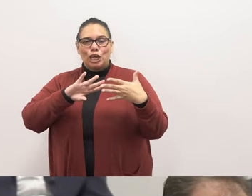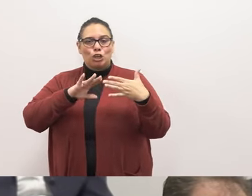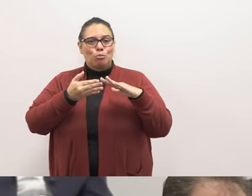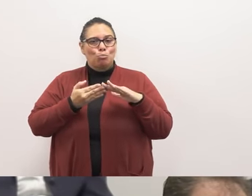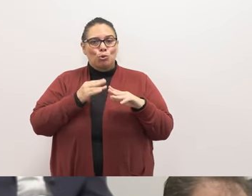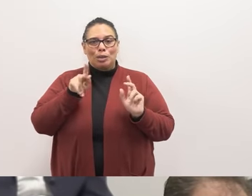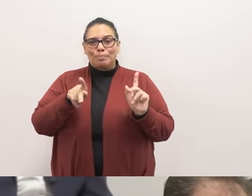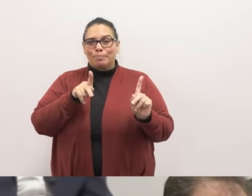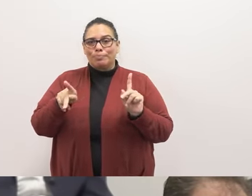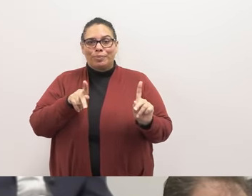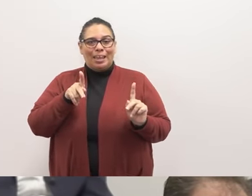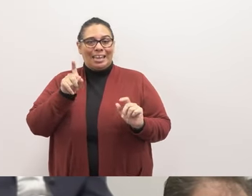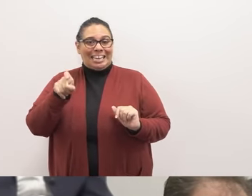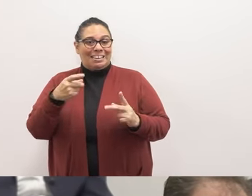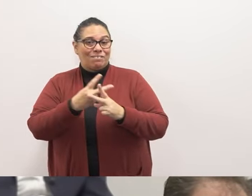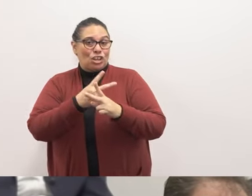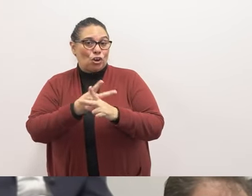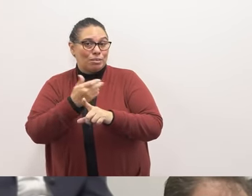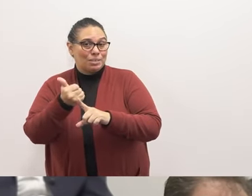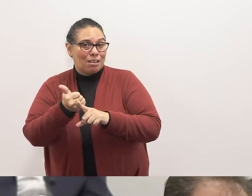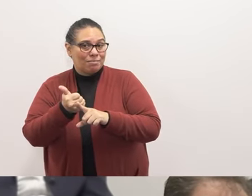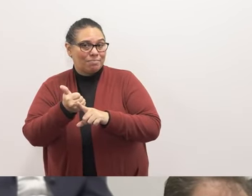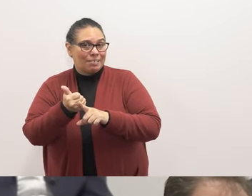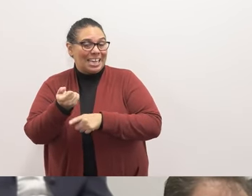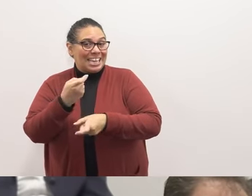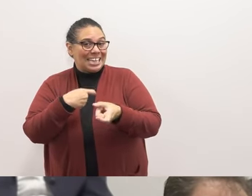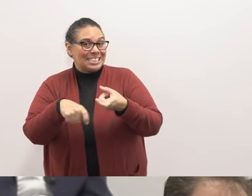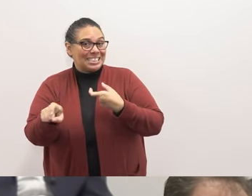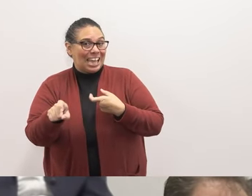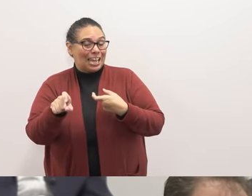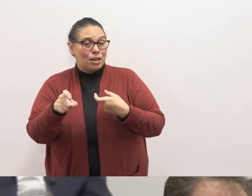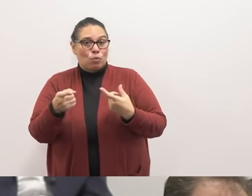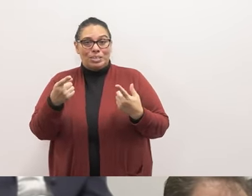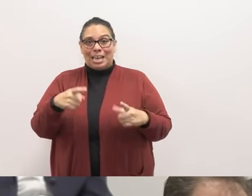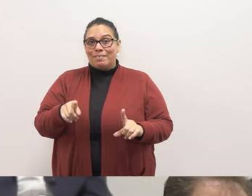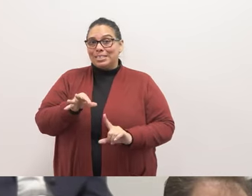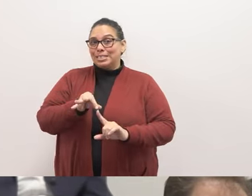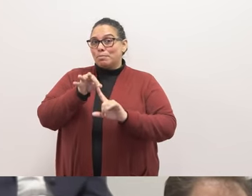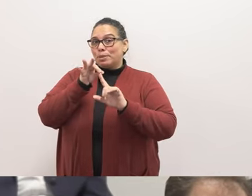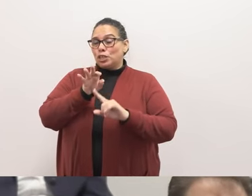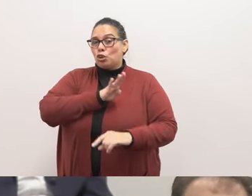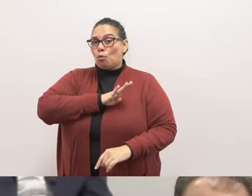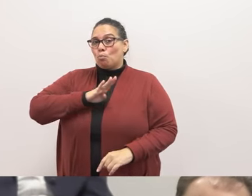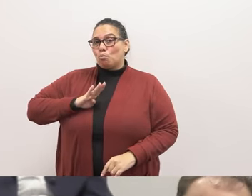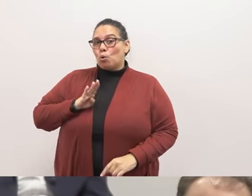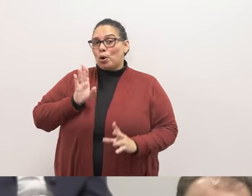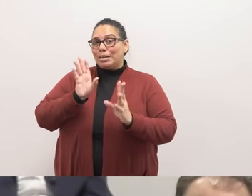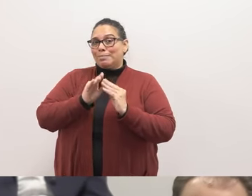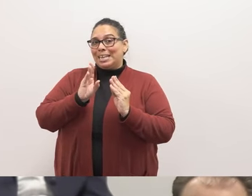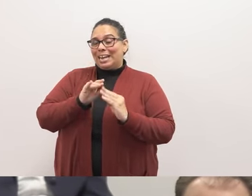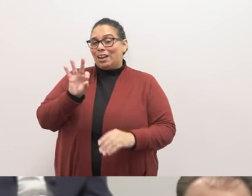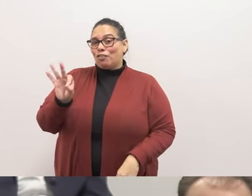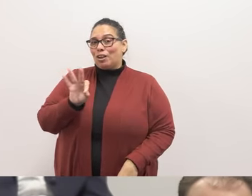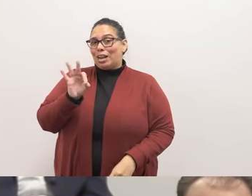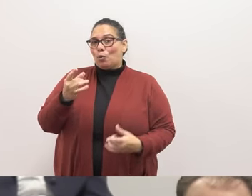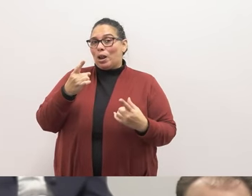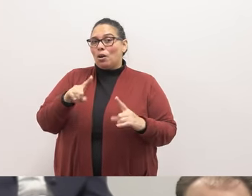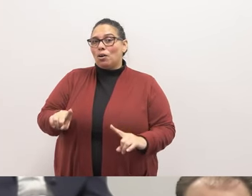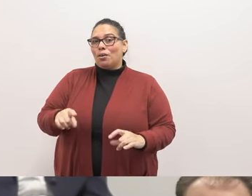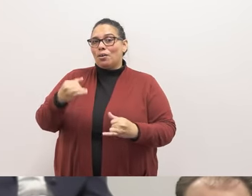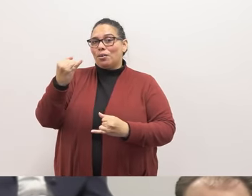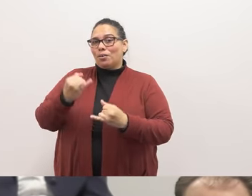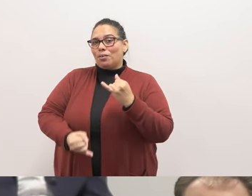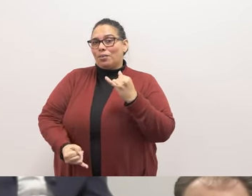themselves. Instead, what is happening is a special board meeting on Friday, which also happens to be the last day of filing